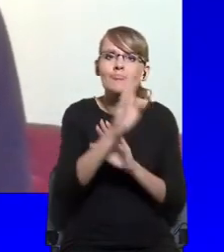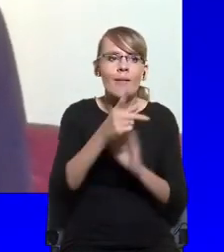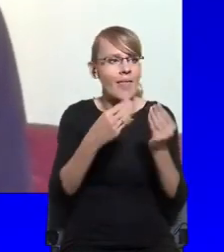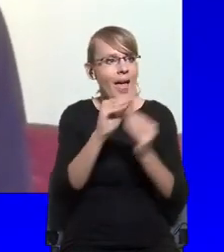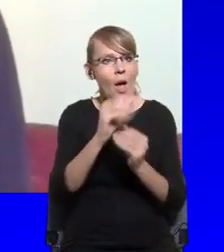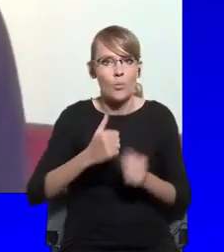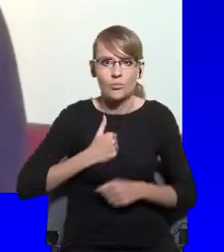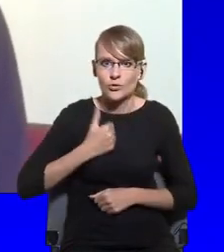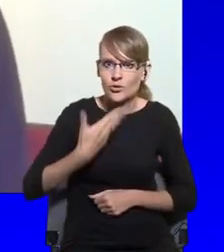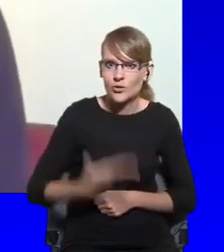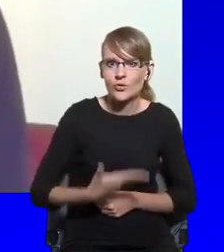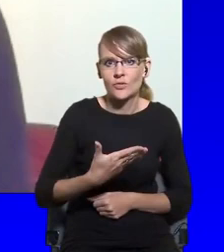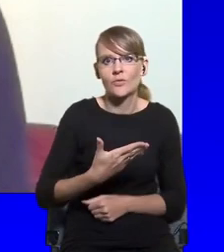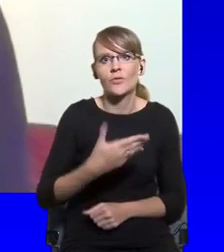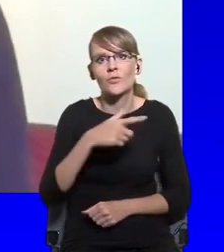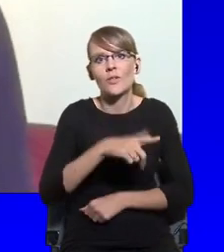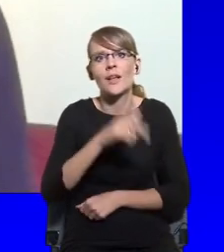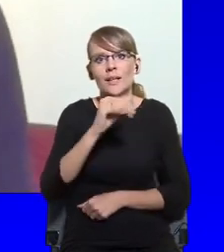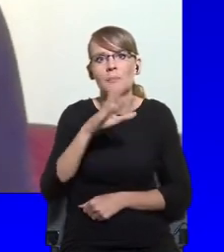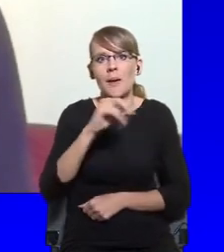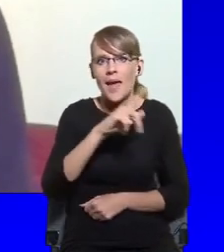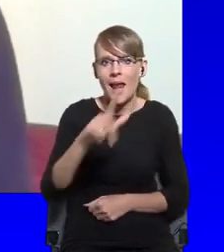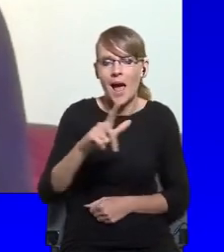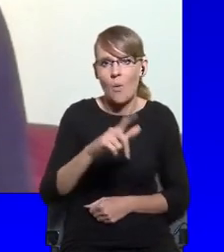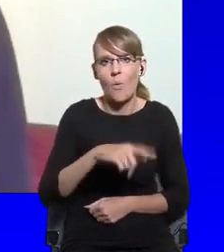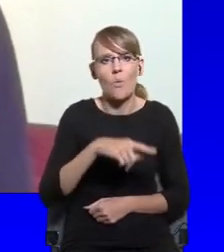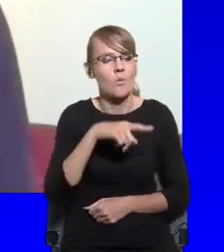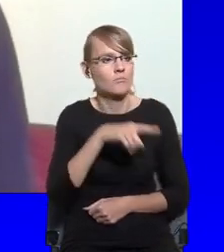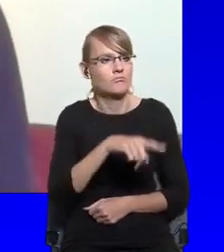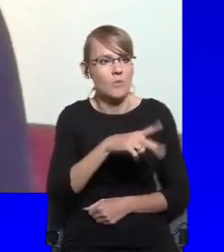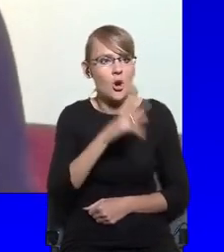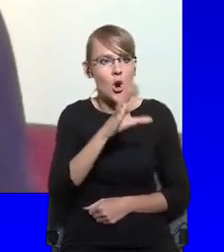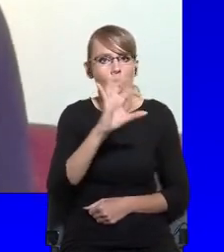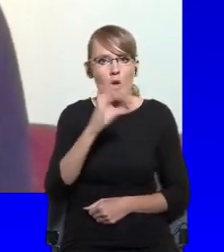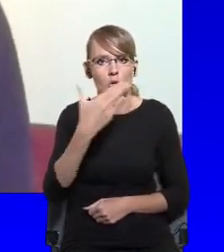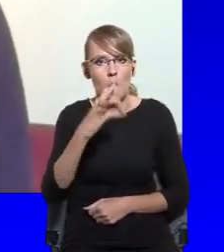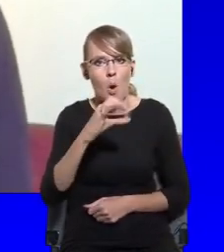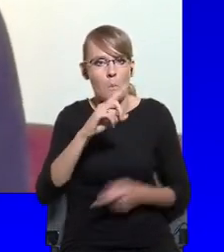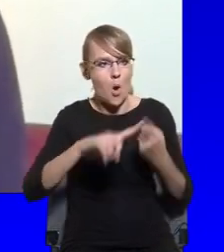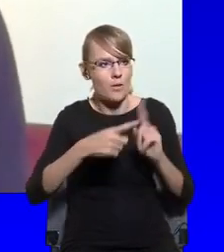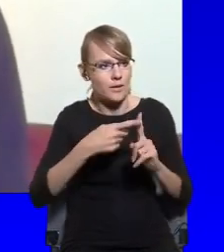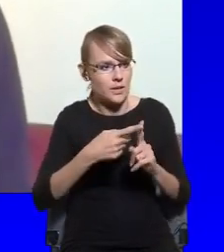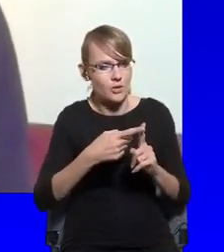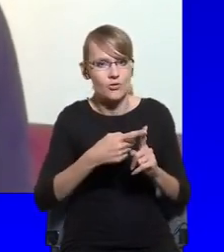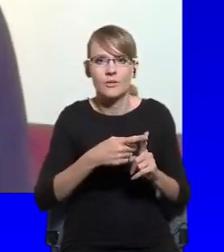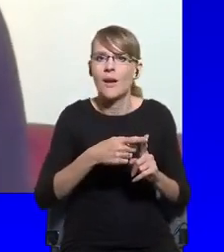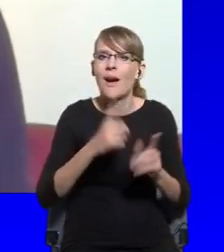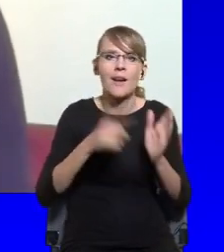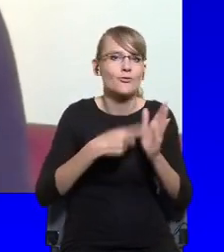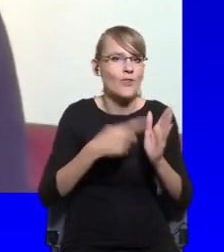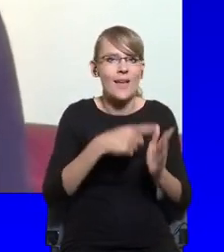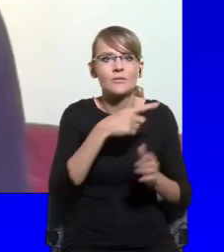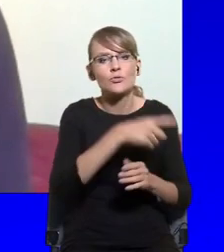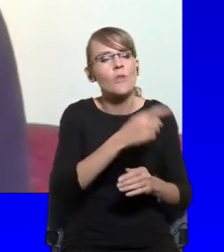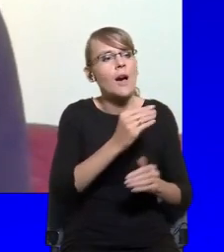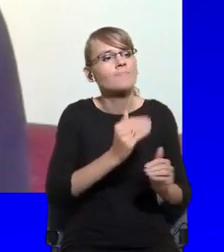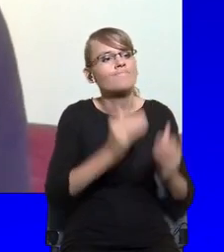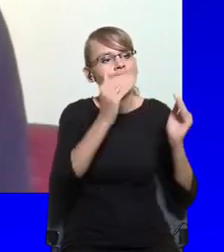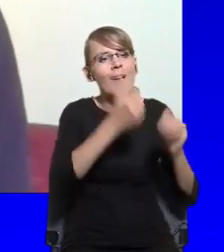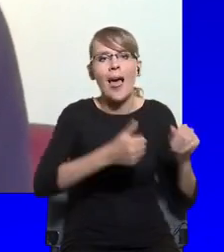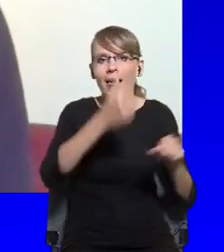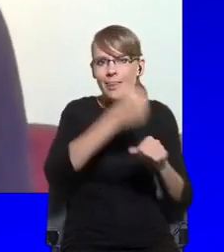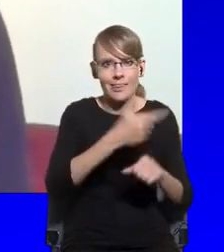in many ways are actually not the real elites, the real decision